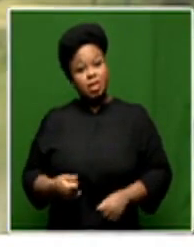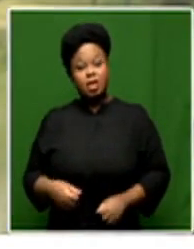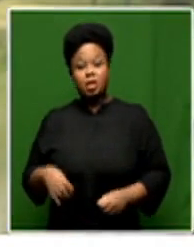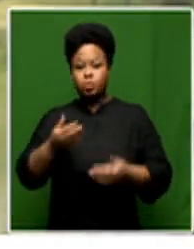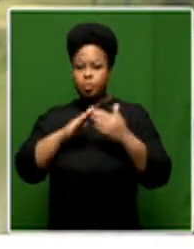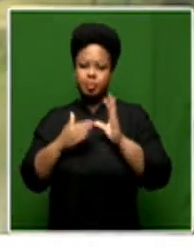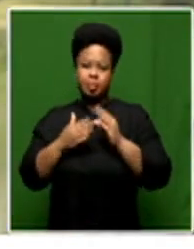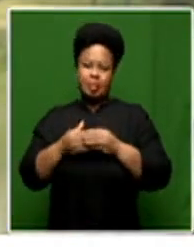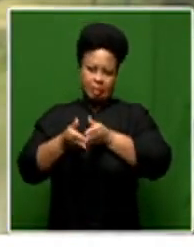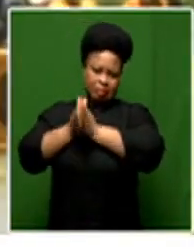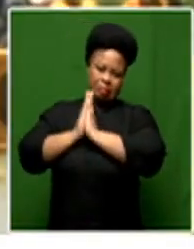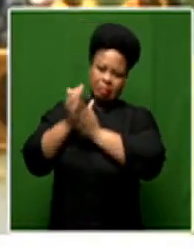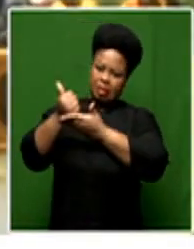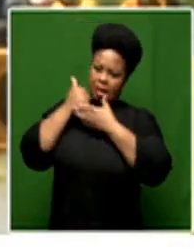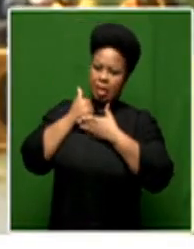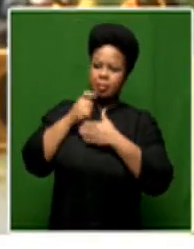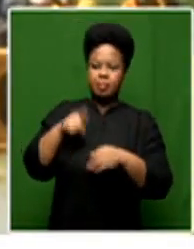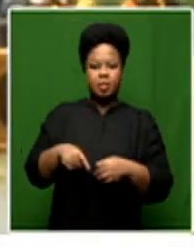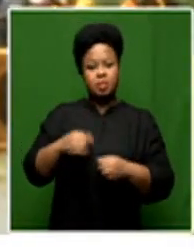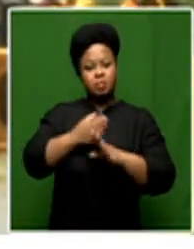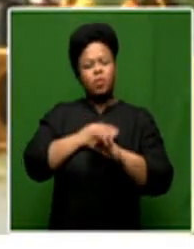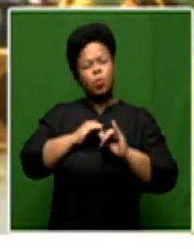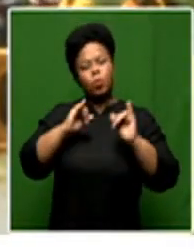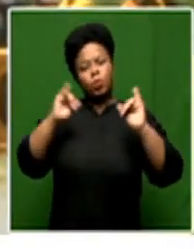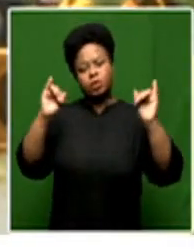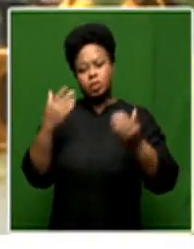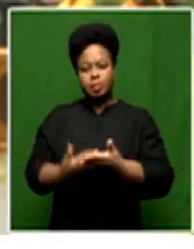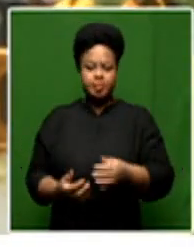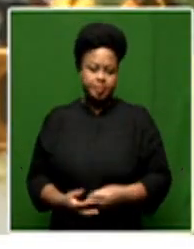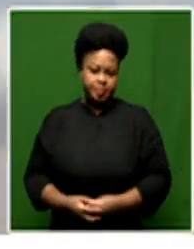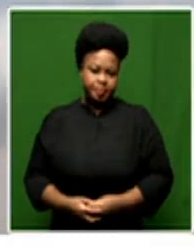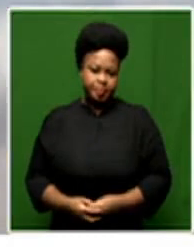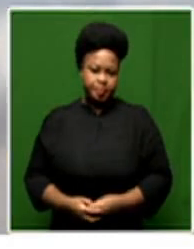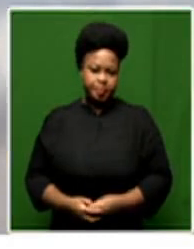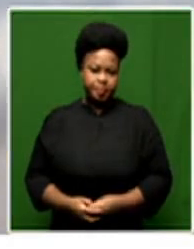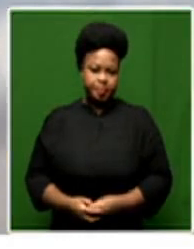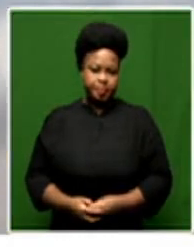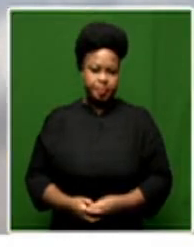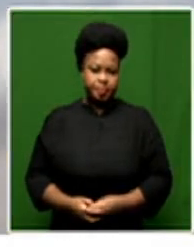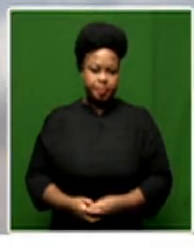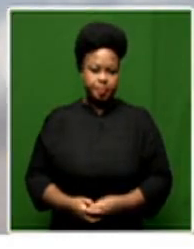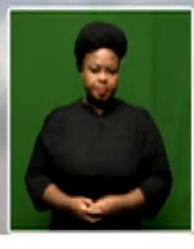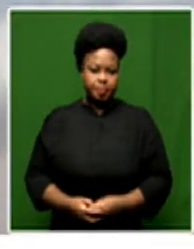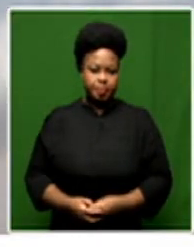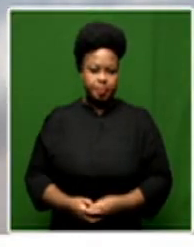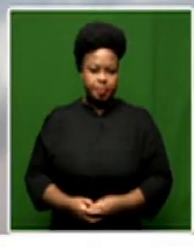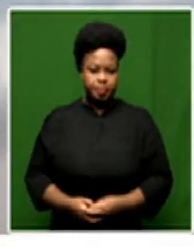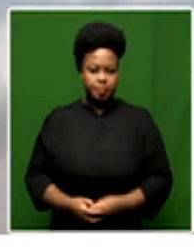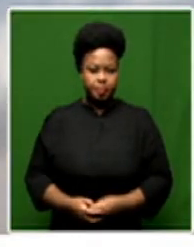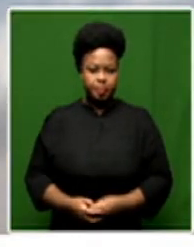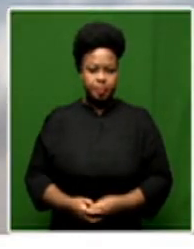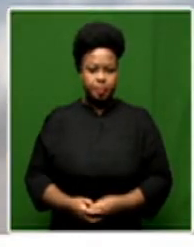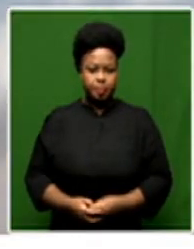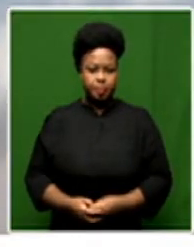residents are pleading for help before the situation worsens. Selwane Khakau, SABC News,